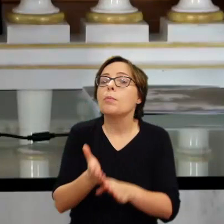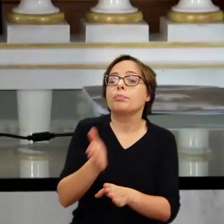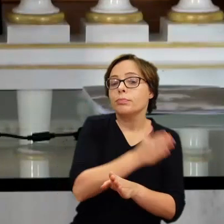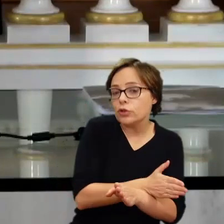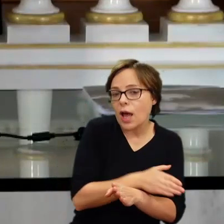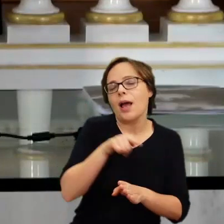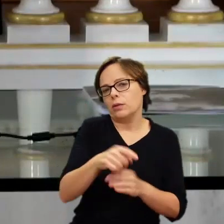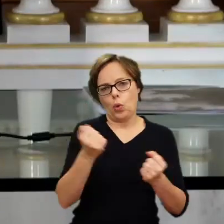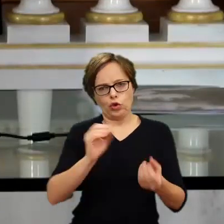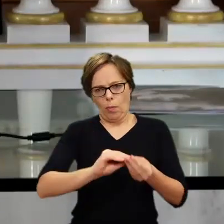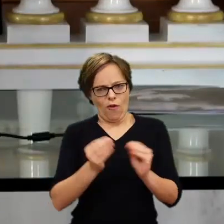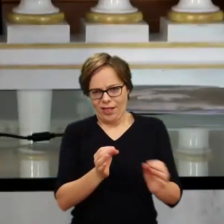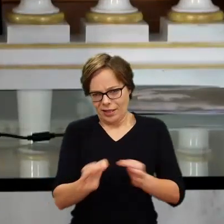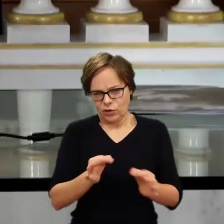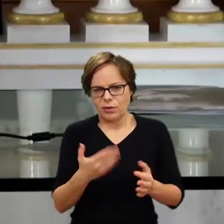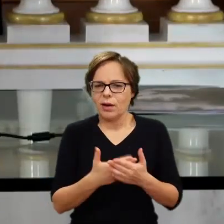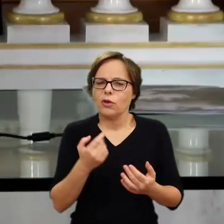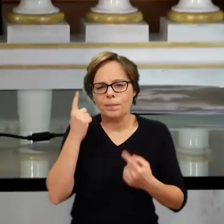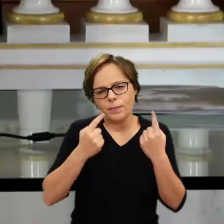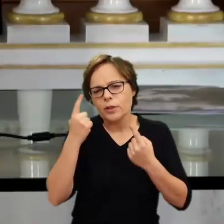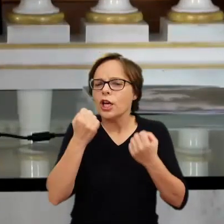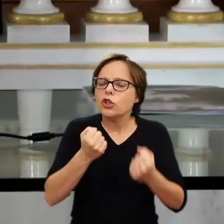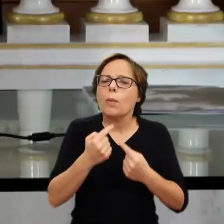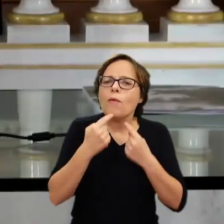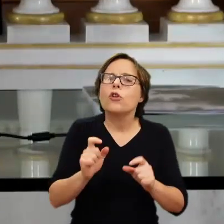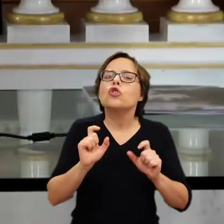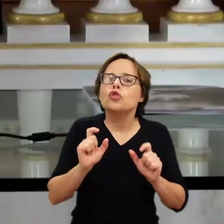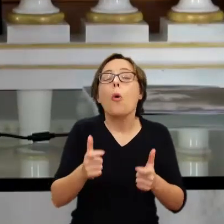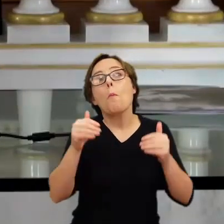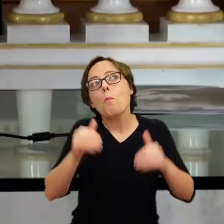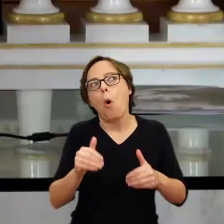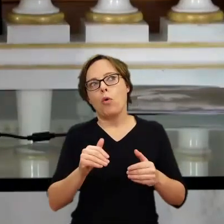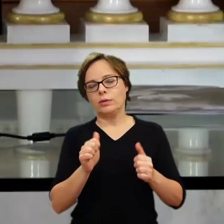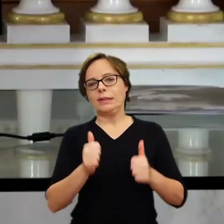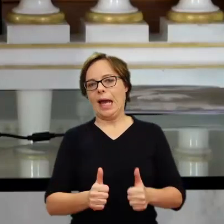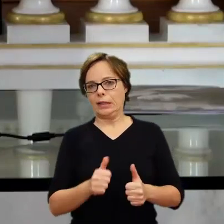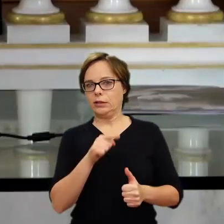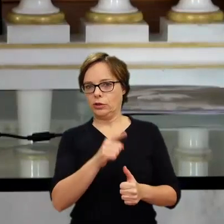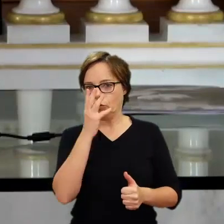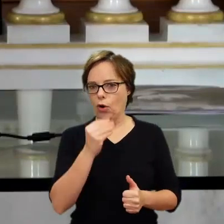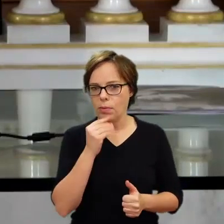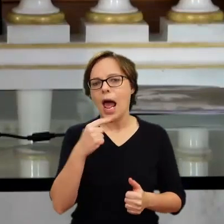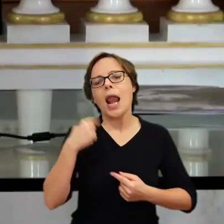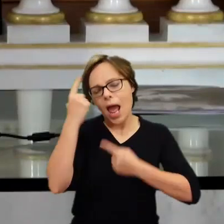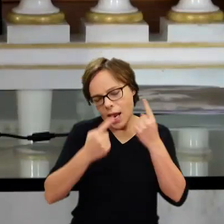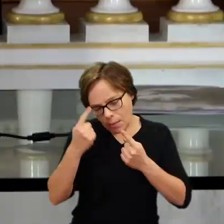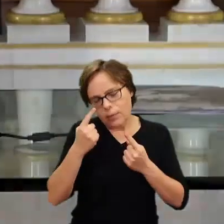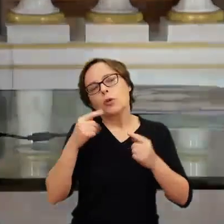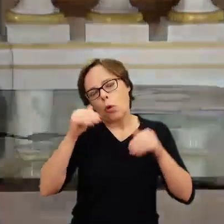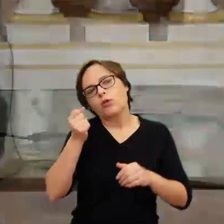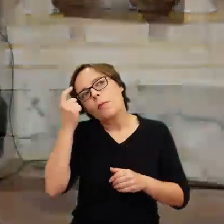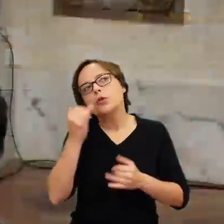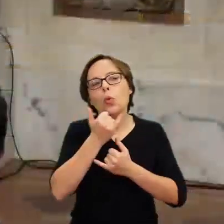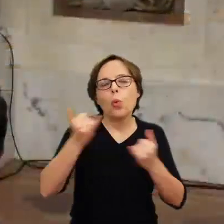it's very complicated. So I think it's difficult to say exactly what would have happened to it. But I think there are a number of tragic options that could have happened to